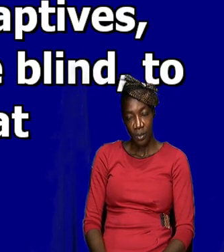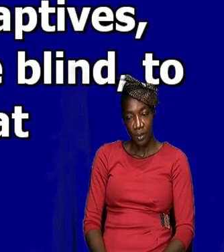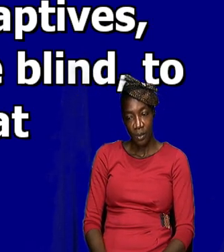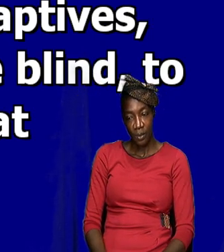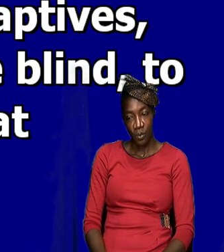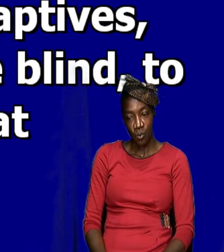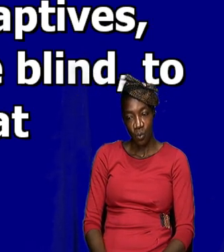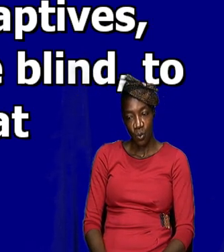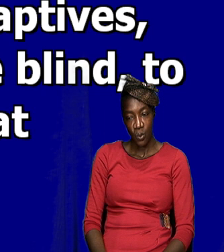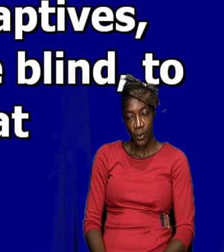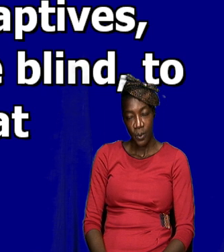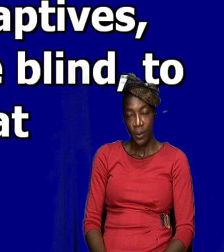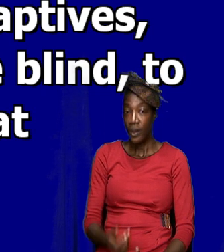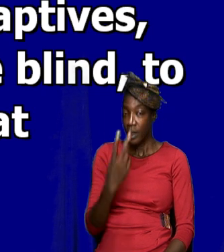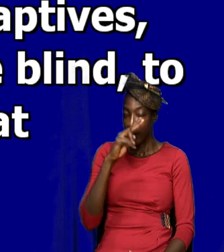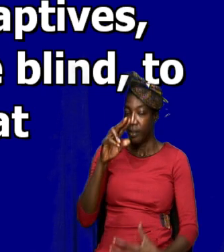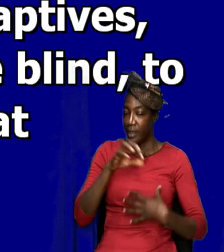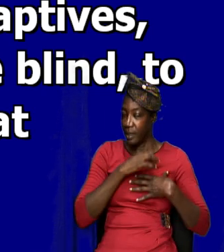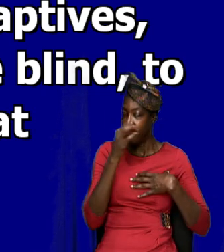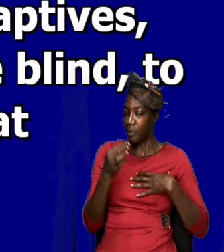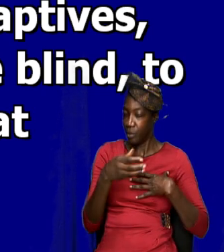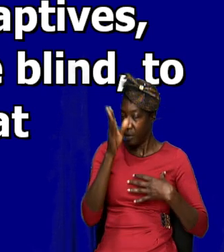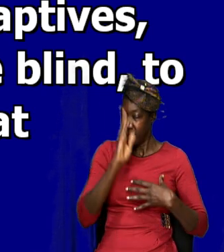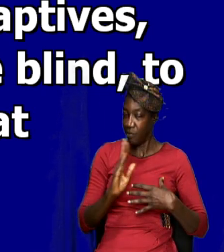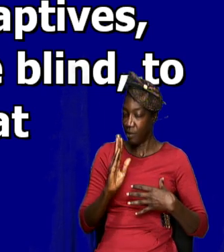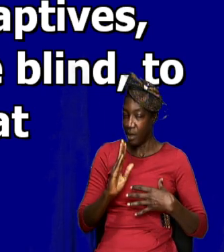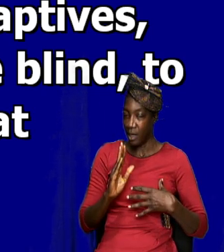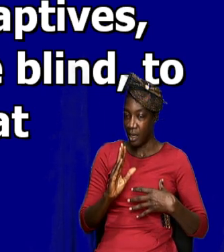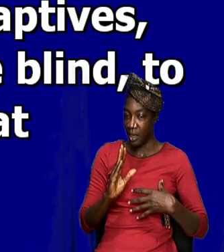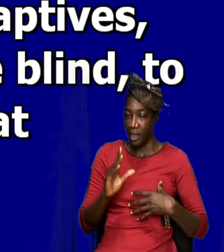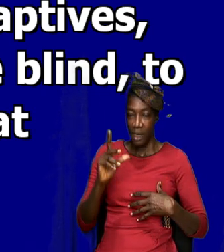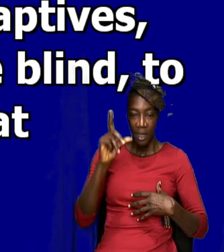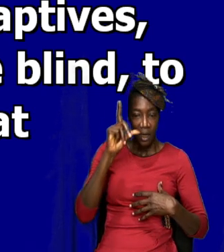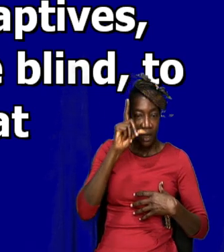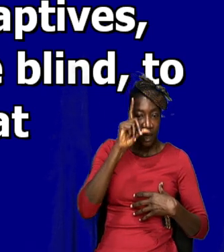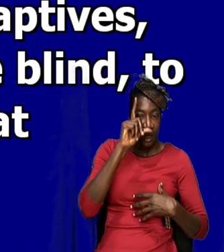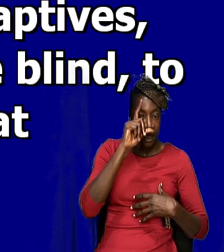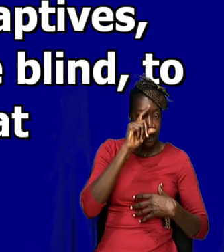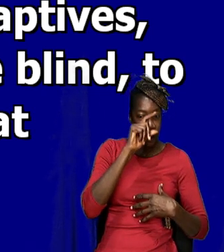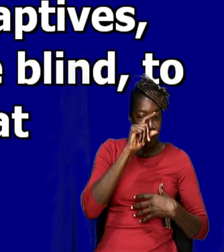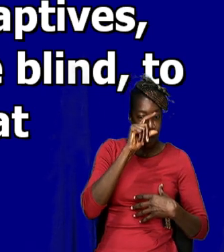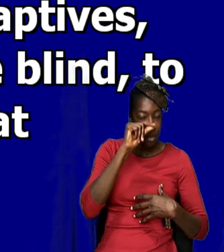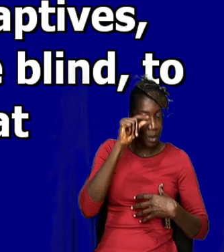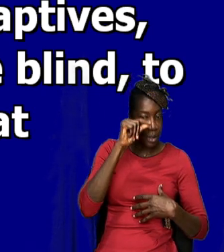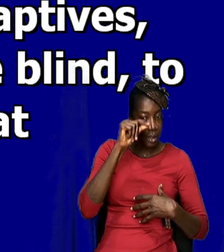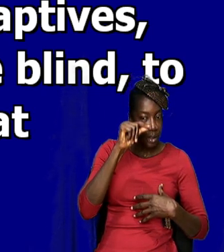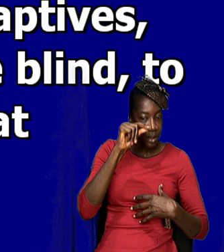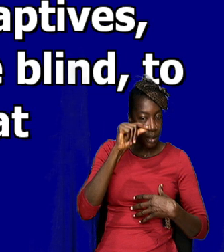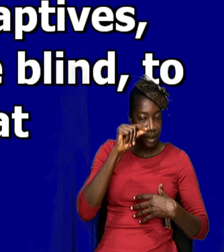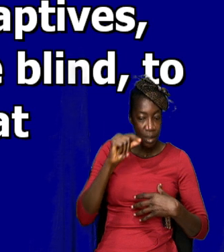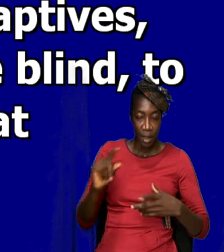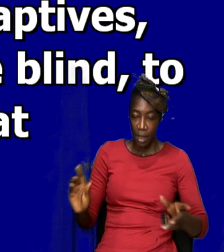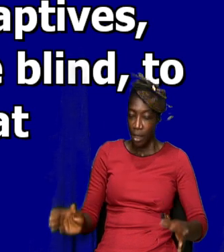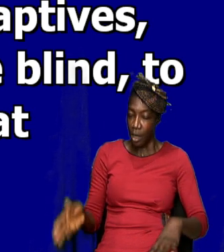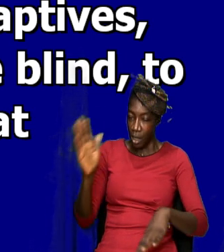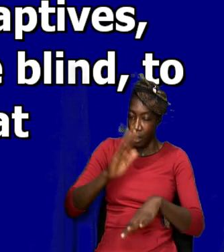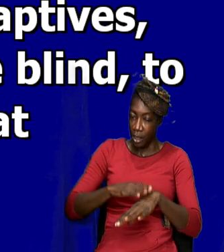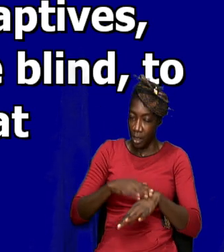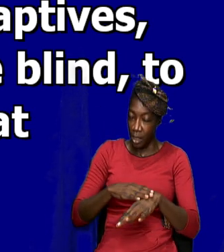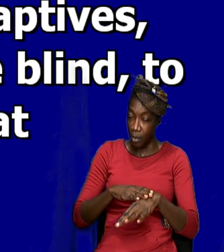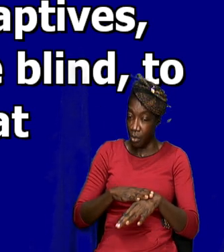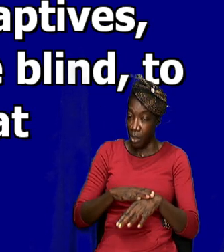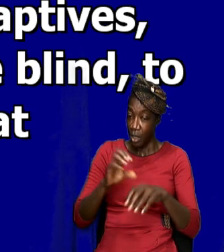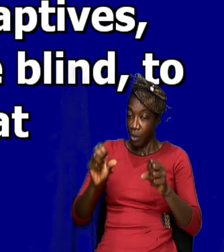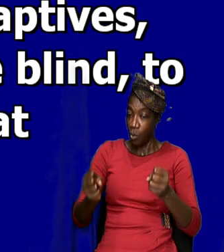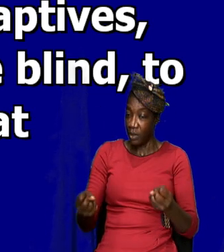seen the spirit of God like a dove cave to sit upon him. That was a sign particularly for John